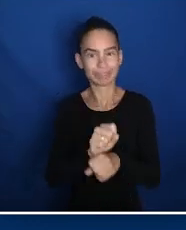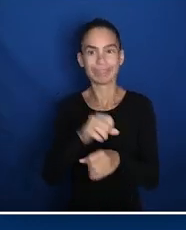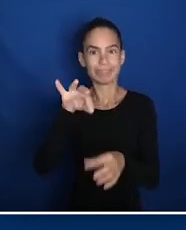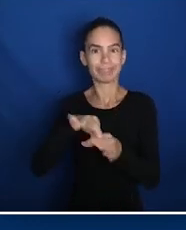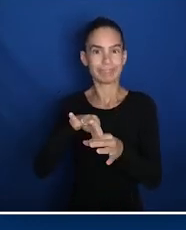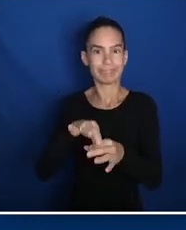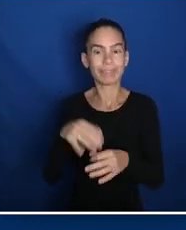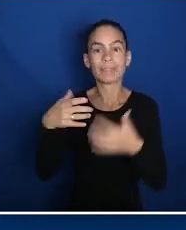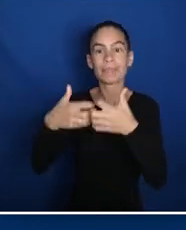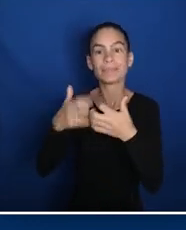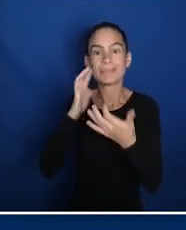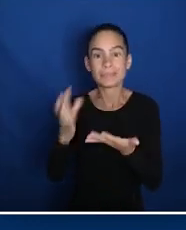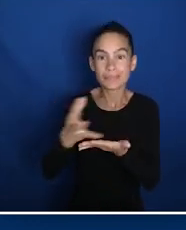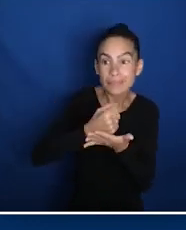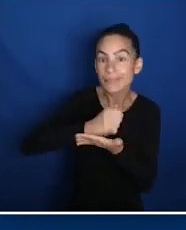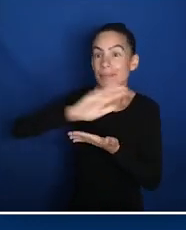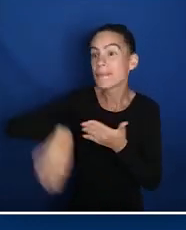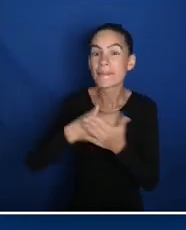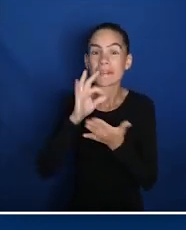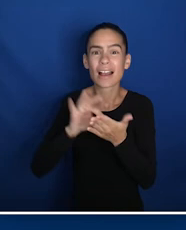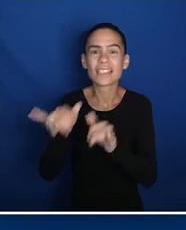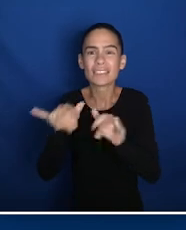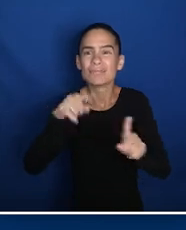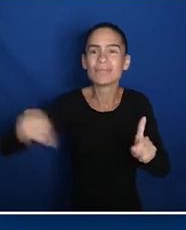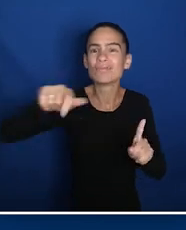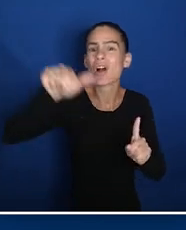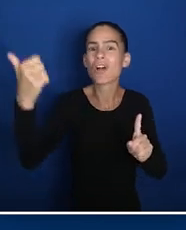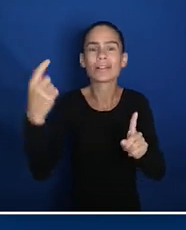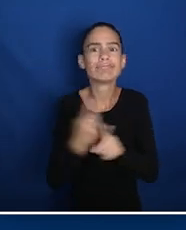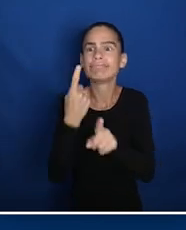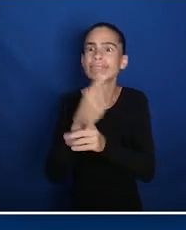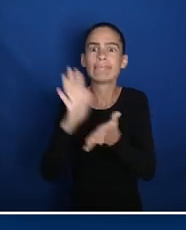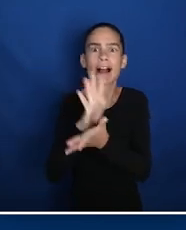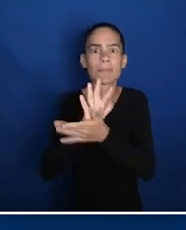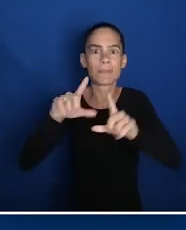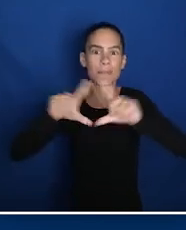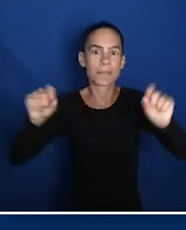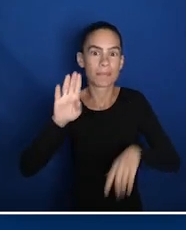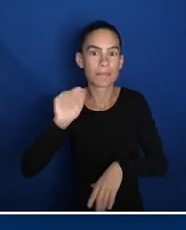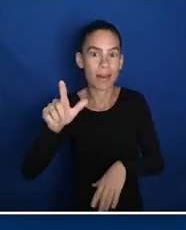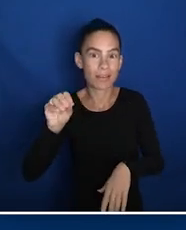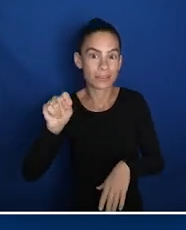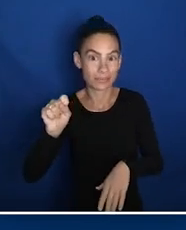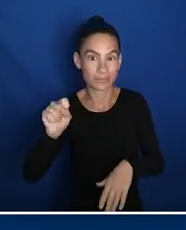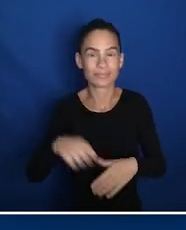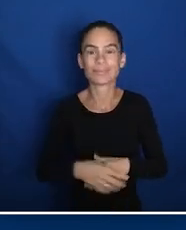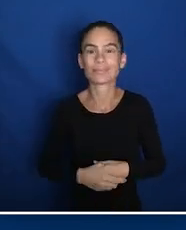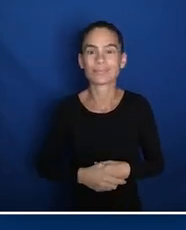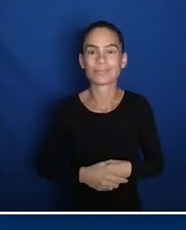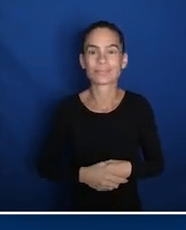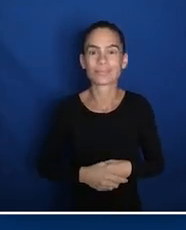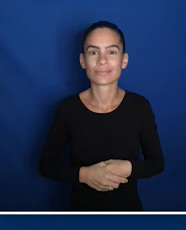record. The paper ballot is then tabulated by the voting machine the same as any other paper ballot. A poll worker helps